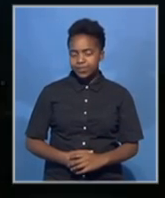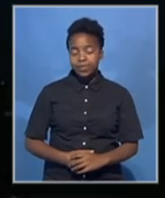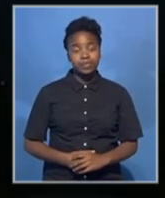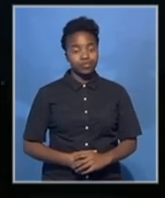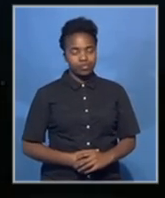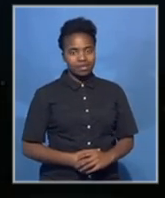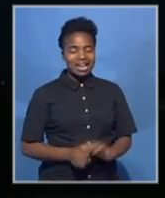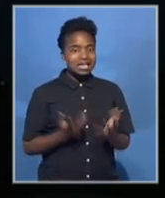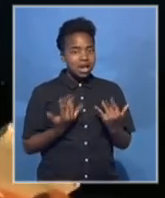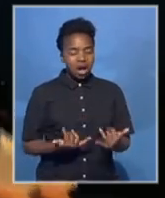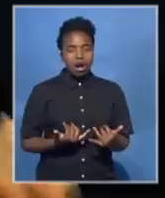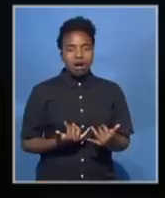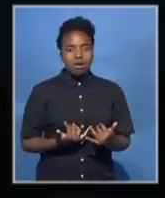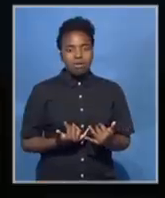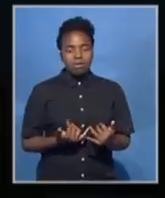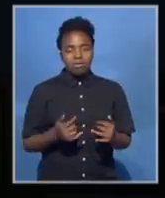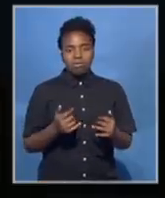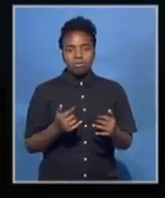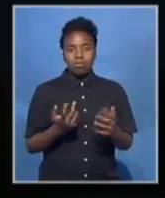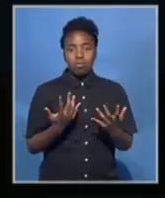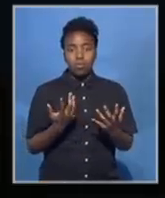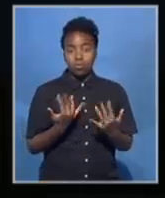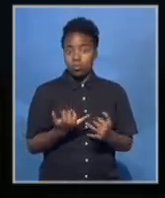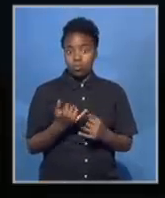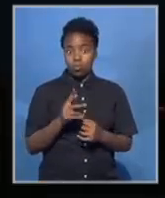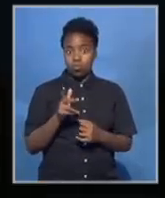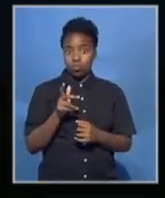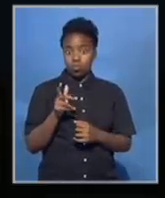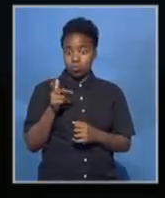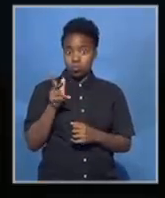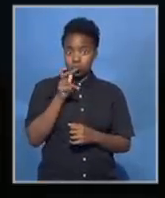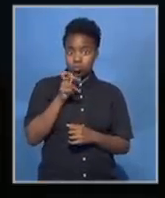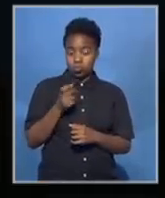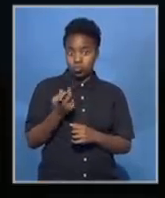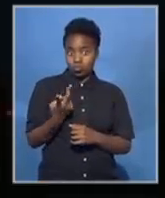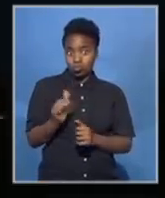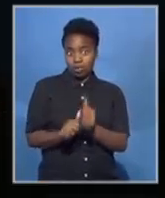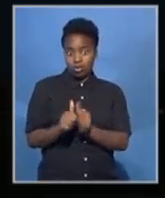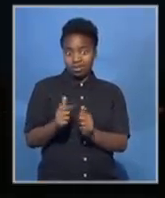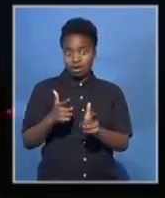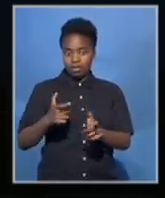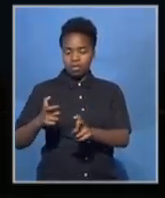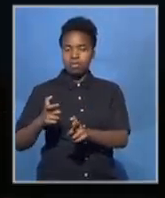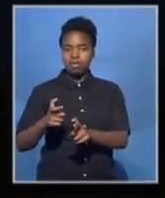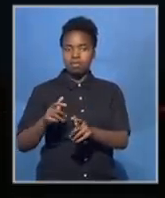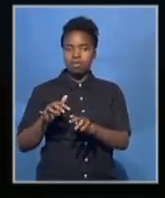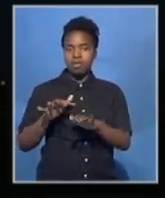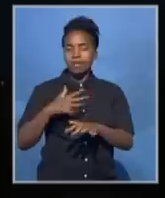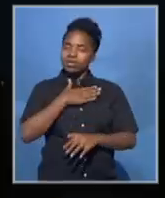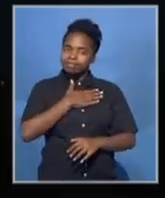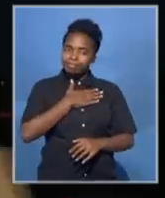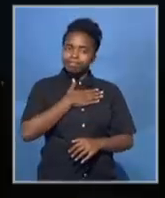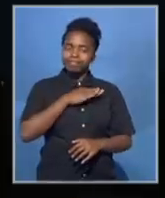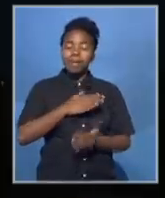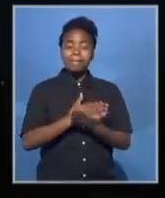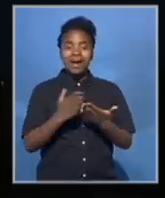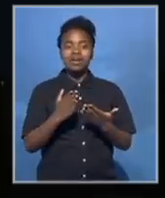So now, clearly, post the Charlie Hebdo attack on the centre, which brought condemnation, clearly, but also a lot of